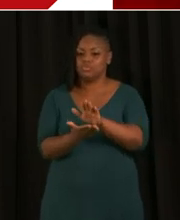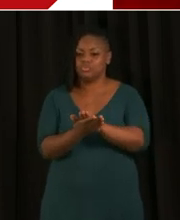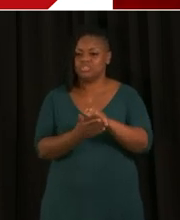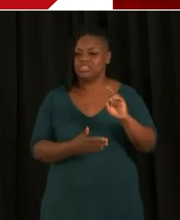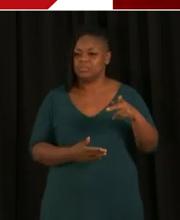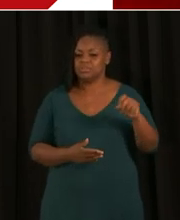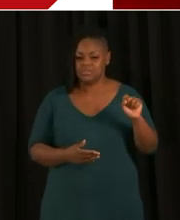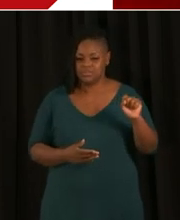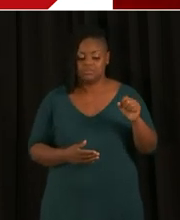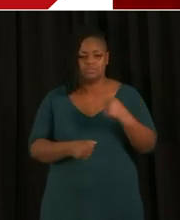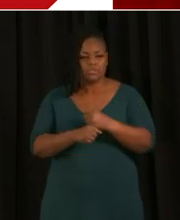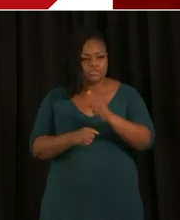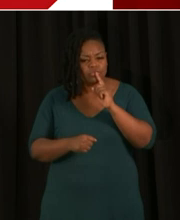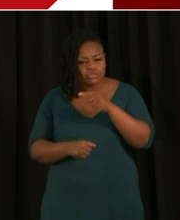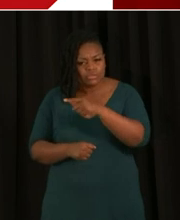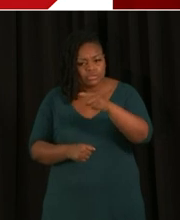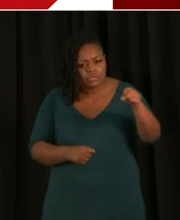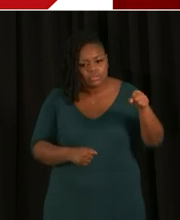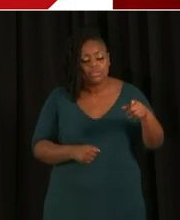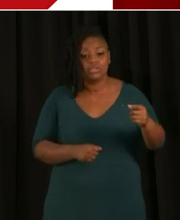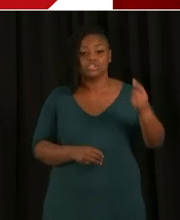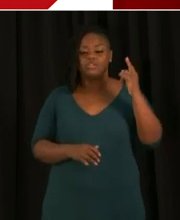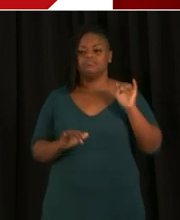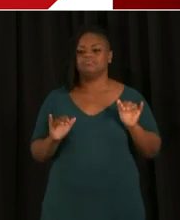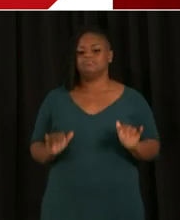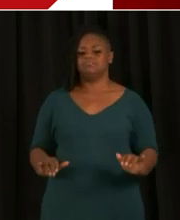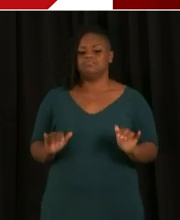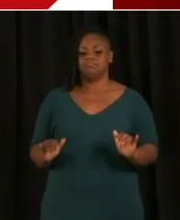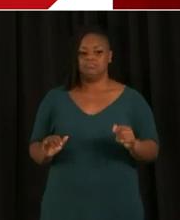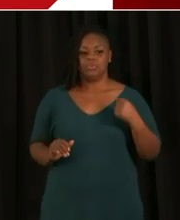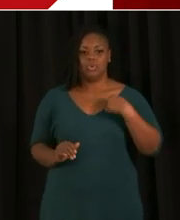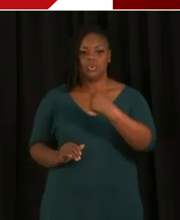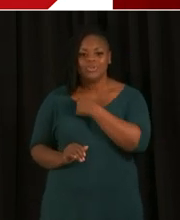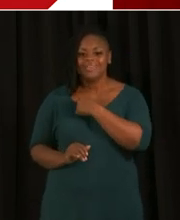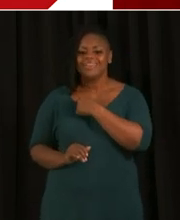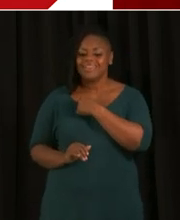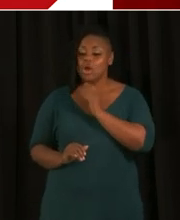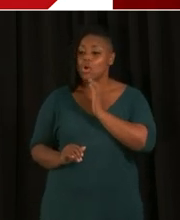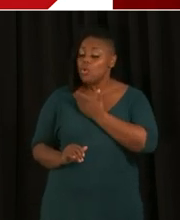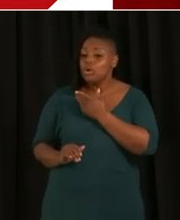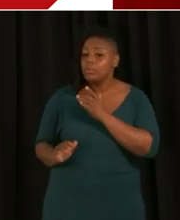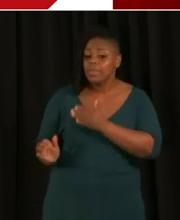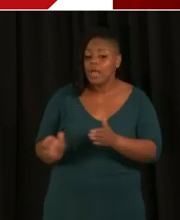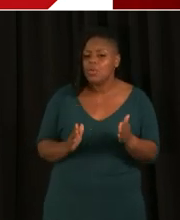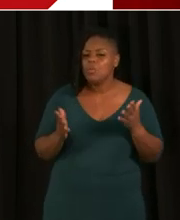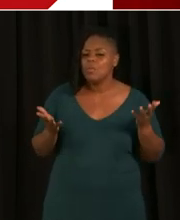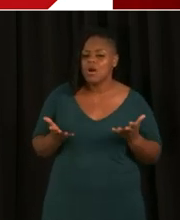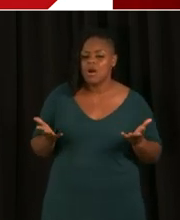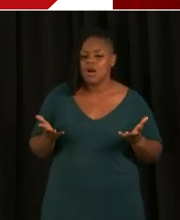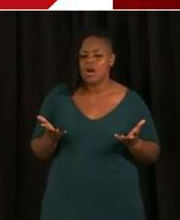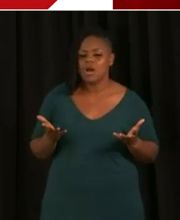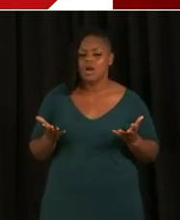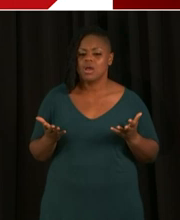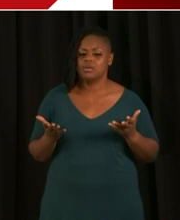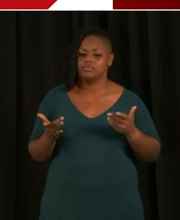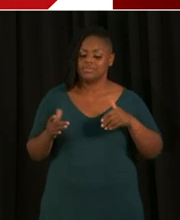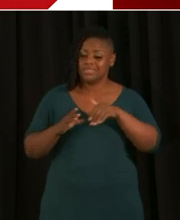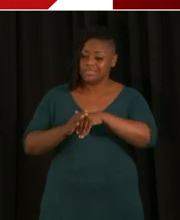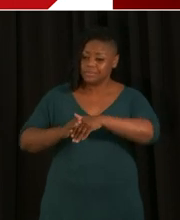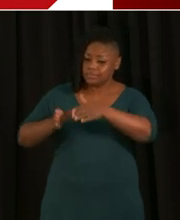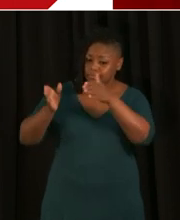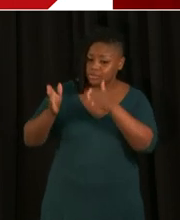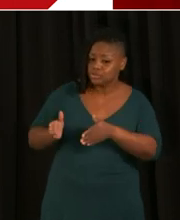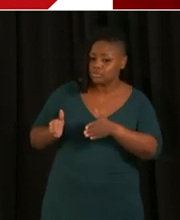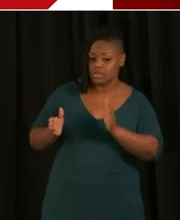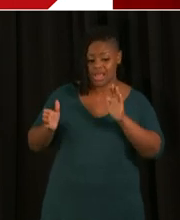understands where DCPS is with its in-person activity. We're currently offering our care model for students to learn